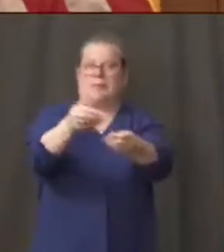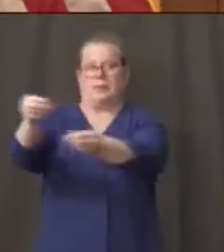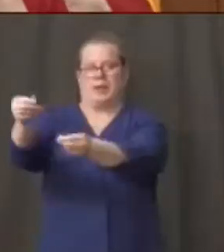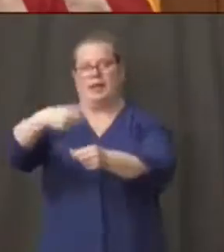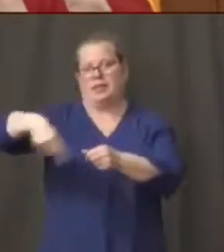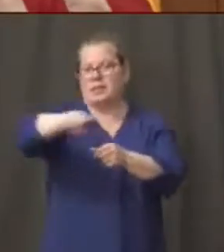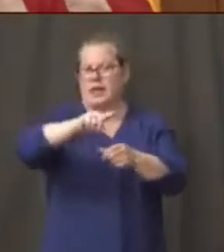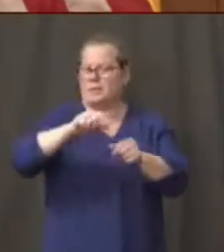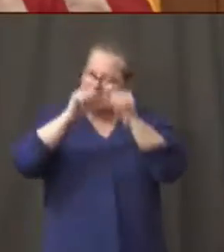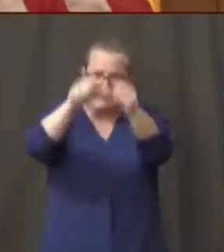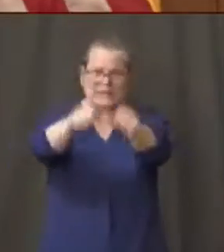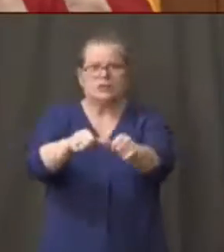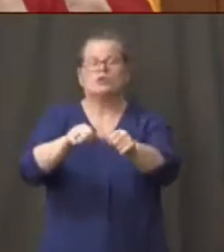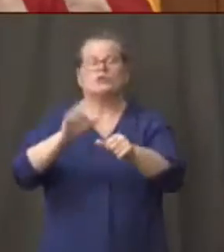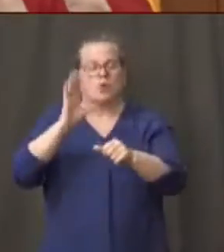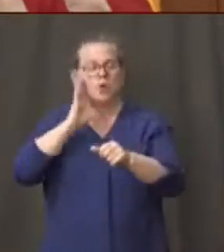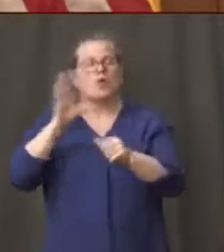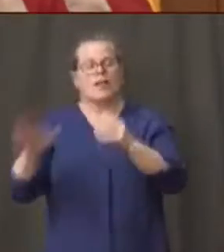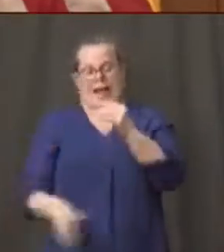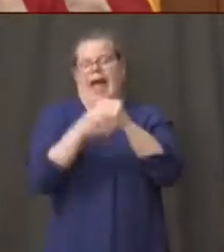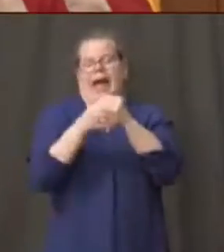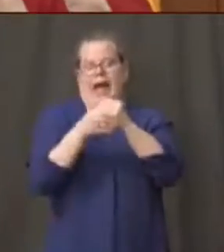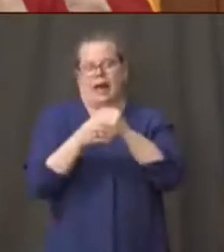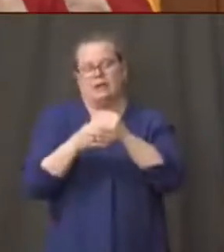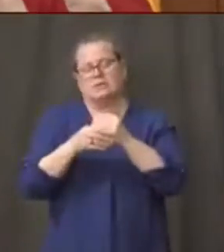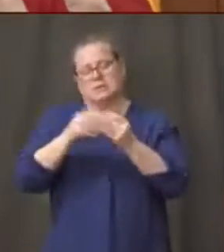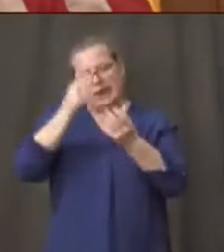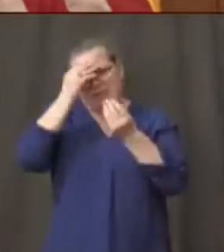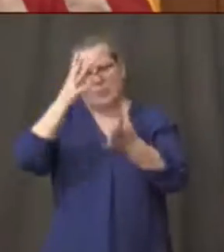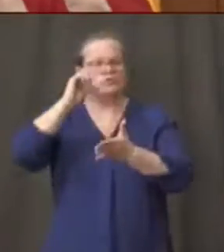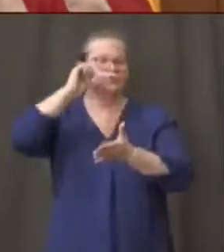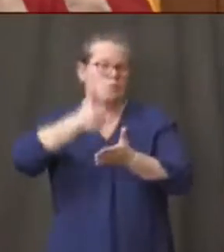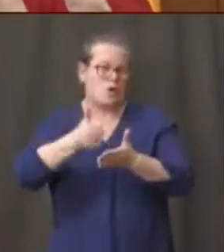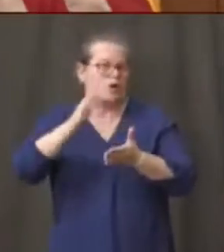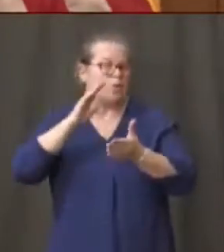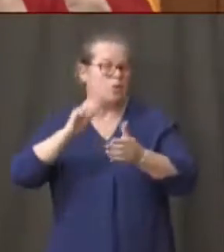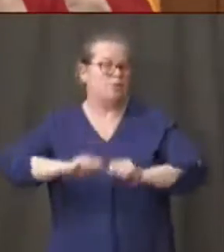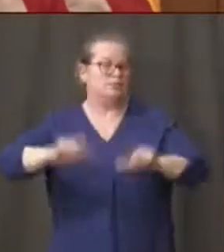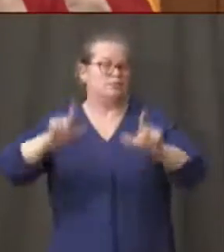faq document that will be posted uh tomorrow on this very issue